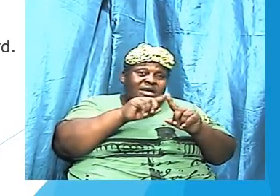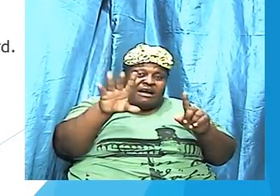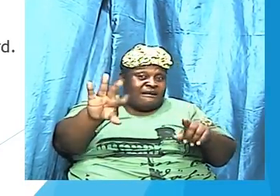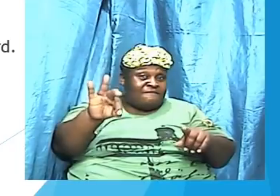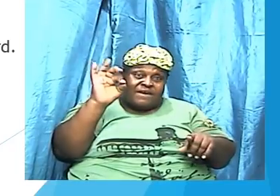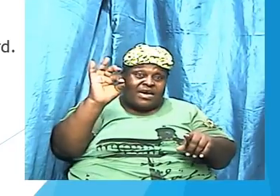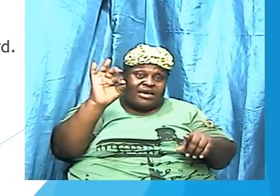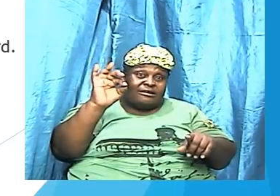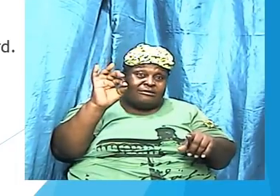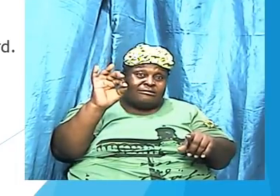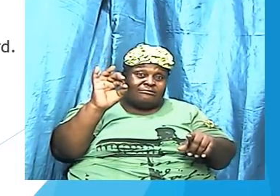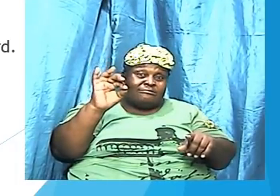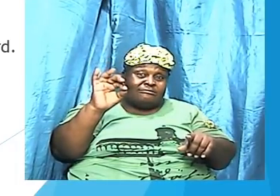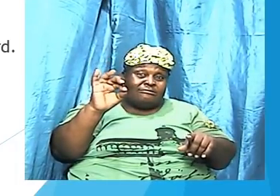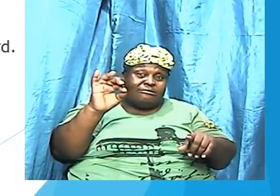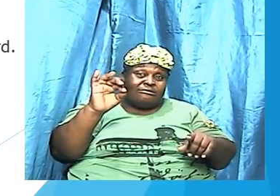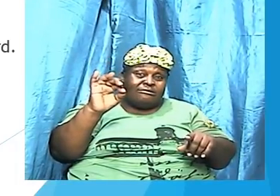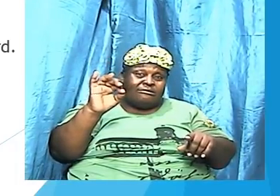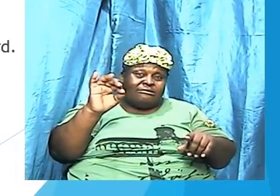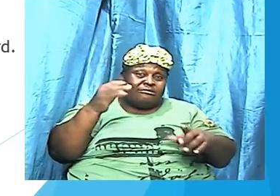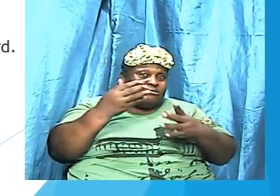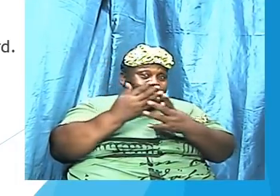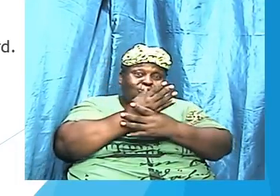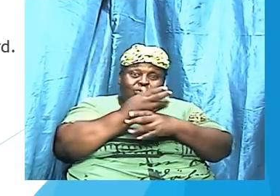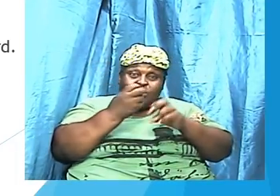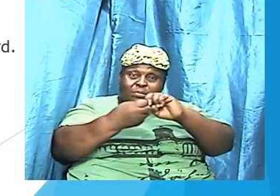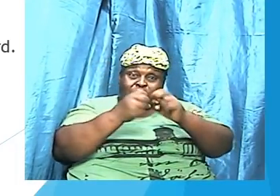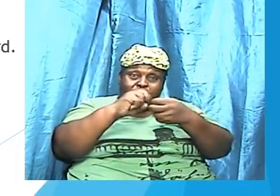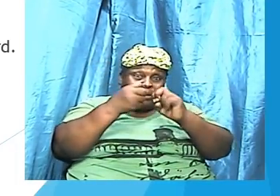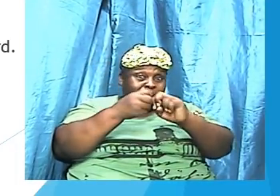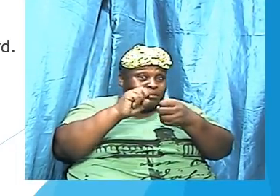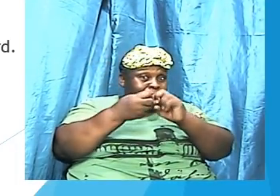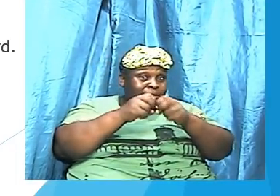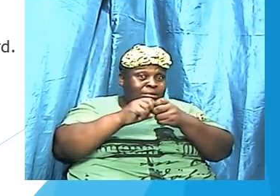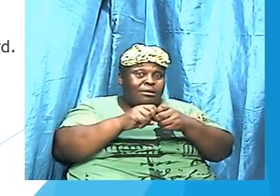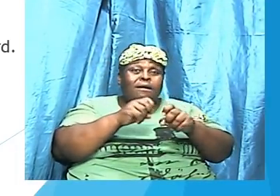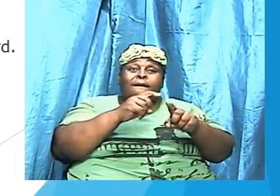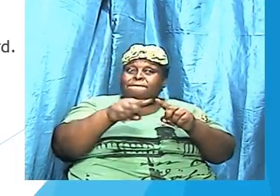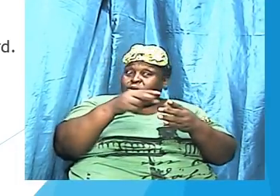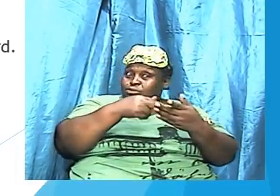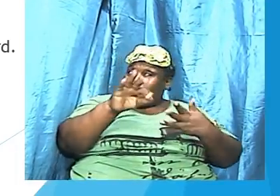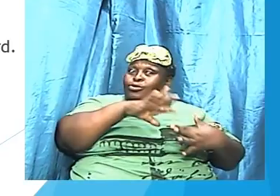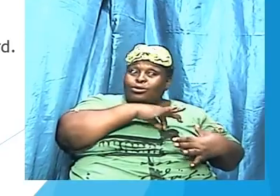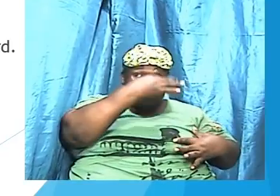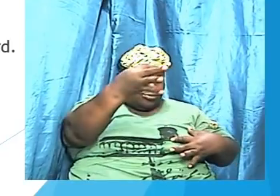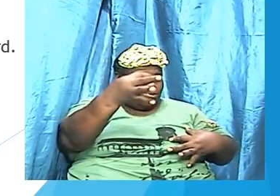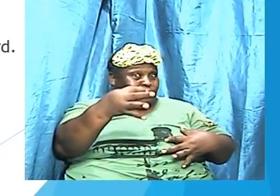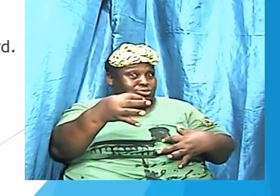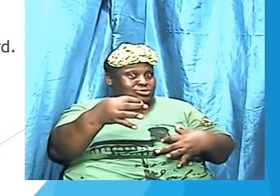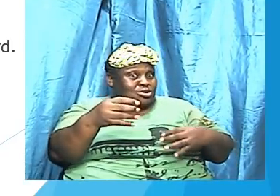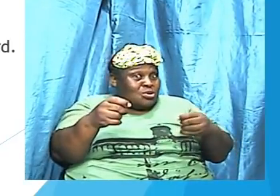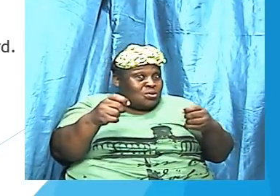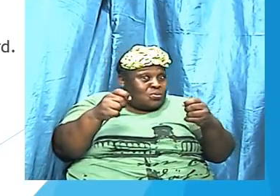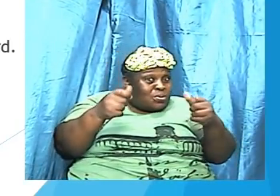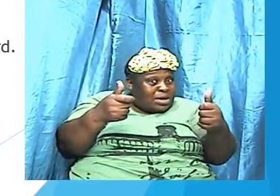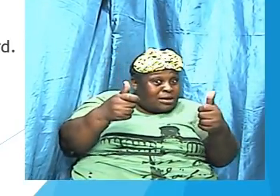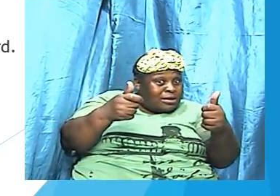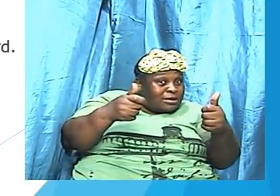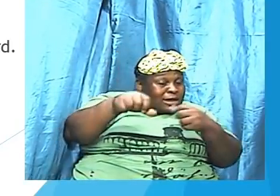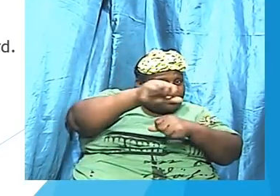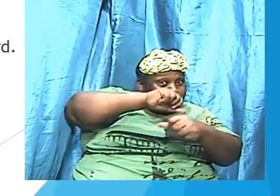deal with a particular situation. But the Holy Ghost quickens our